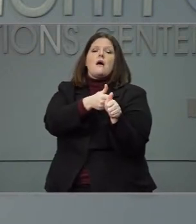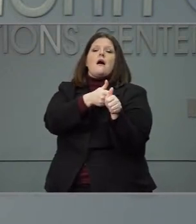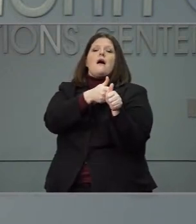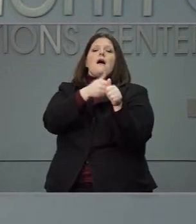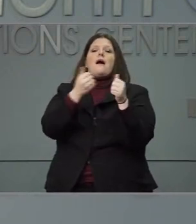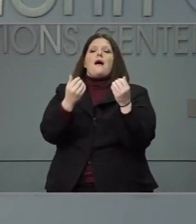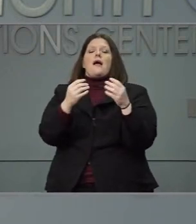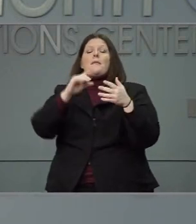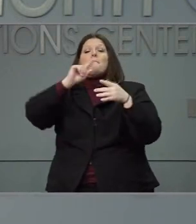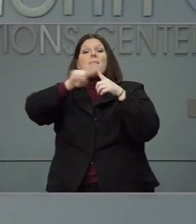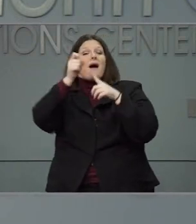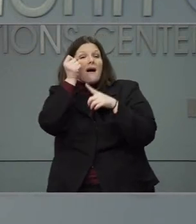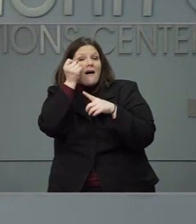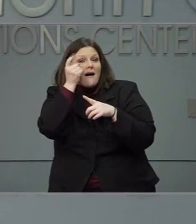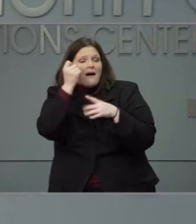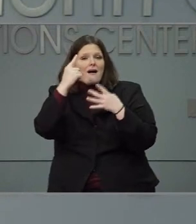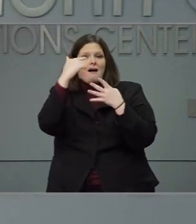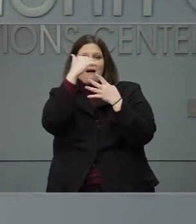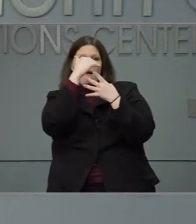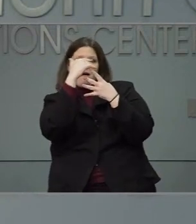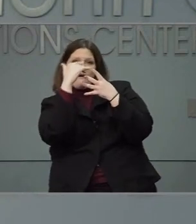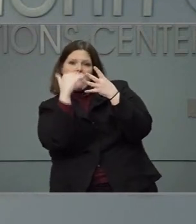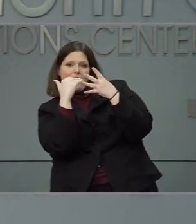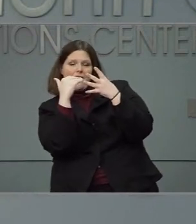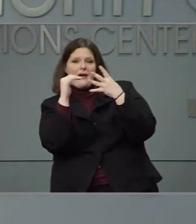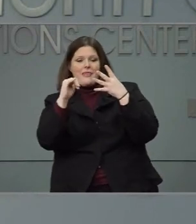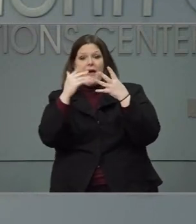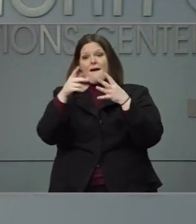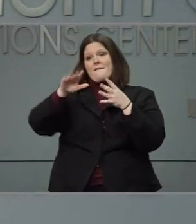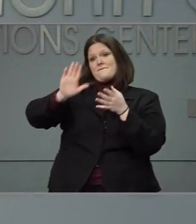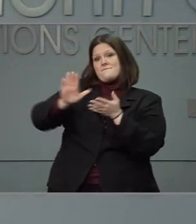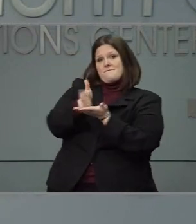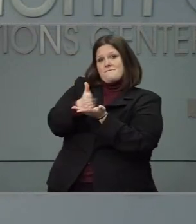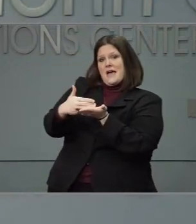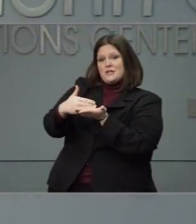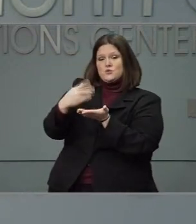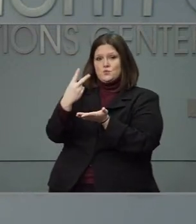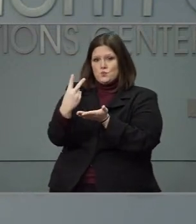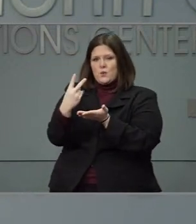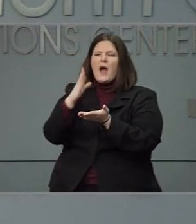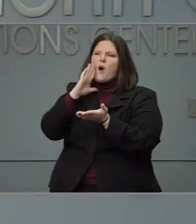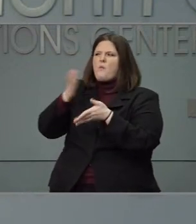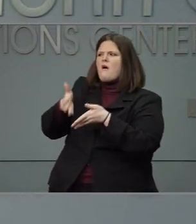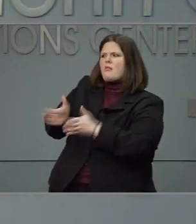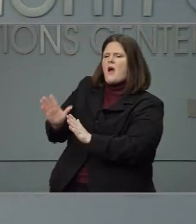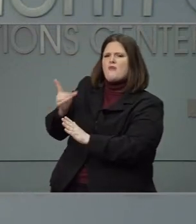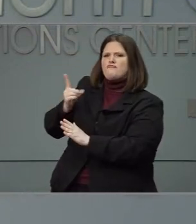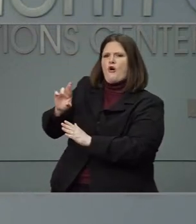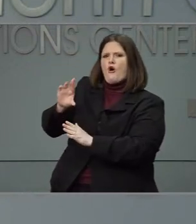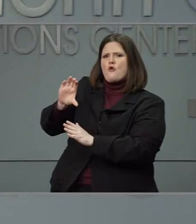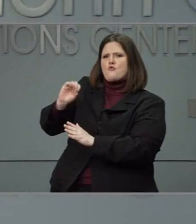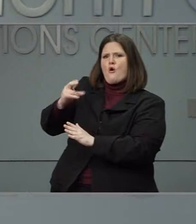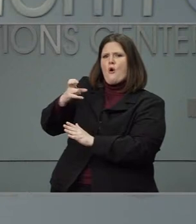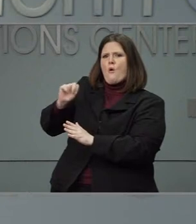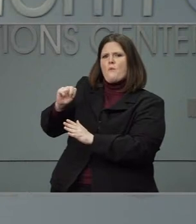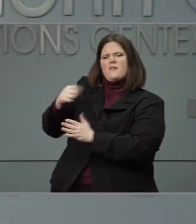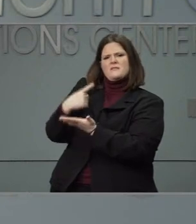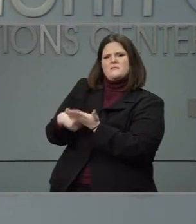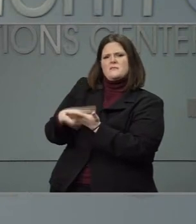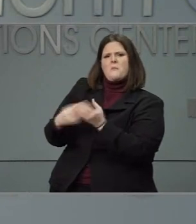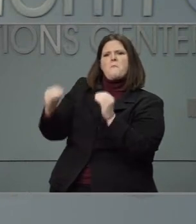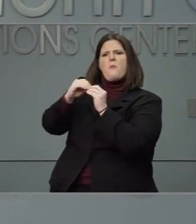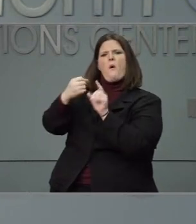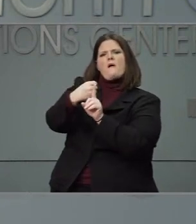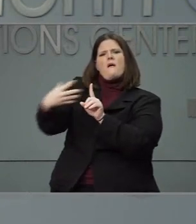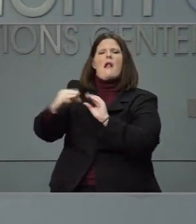in the second part of phase two. And I'll let Dr. Cohen address that even